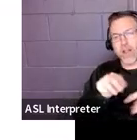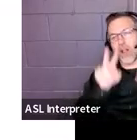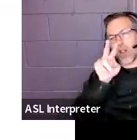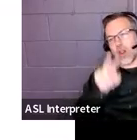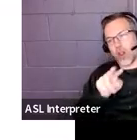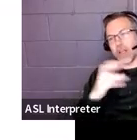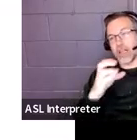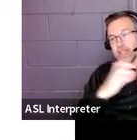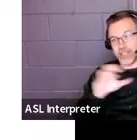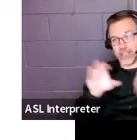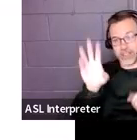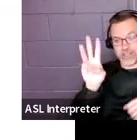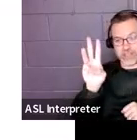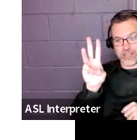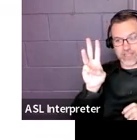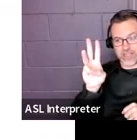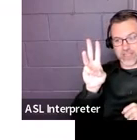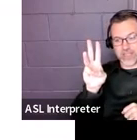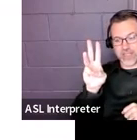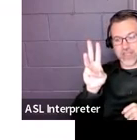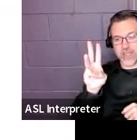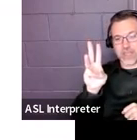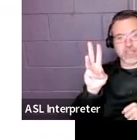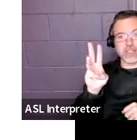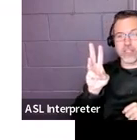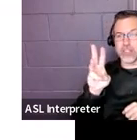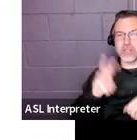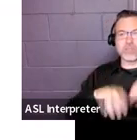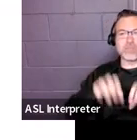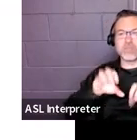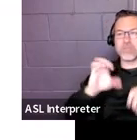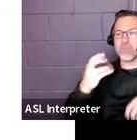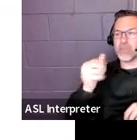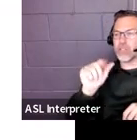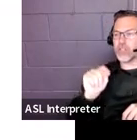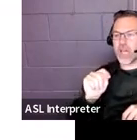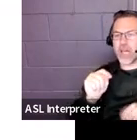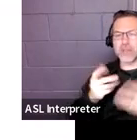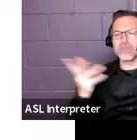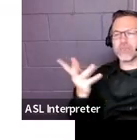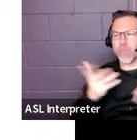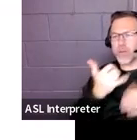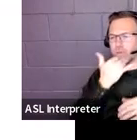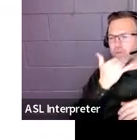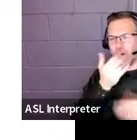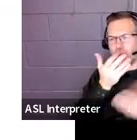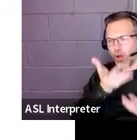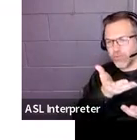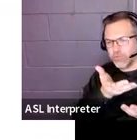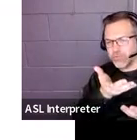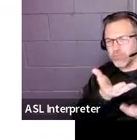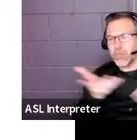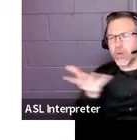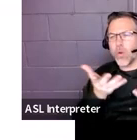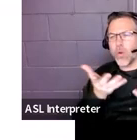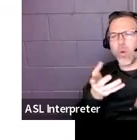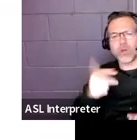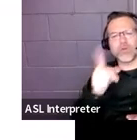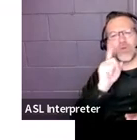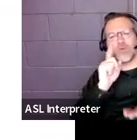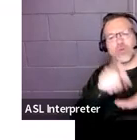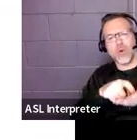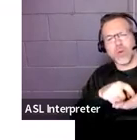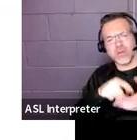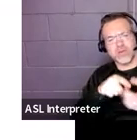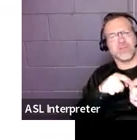section six and just put in the chat box what's wrong. What's wrong in this section six?